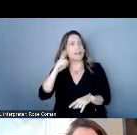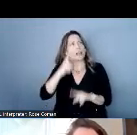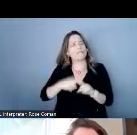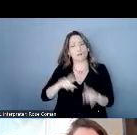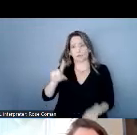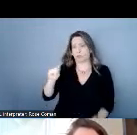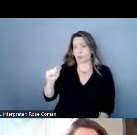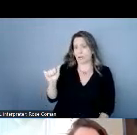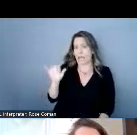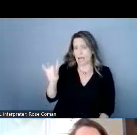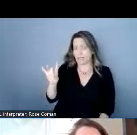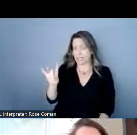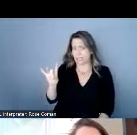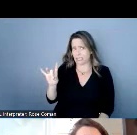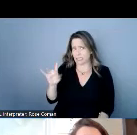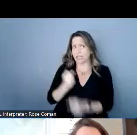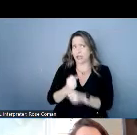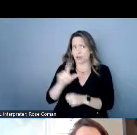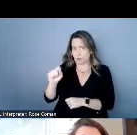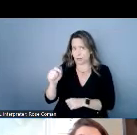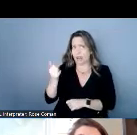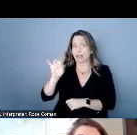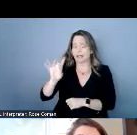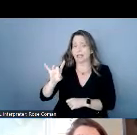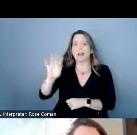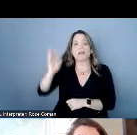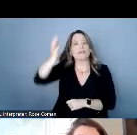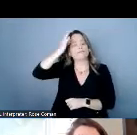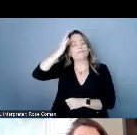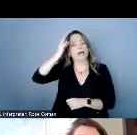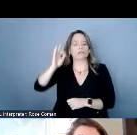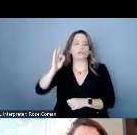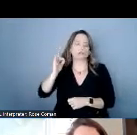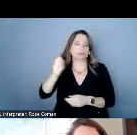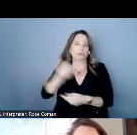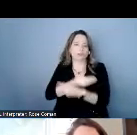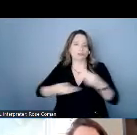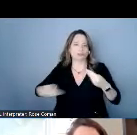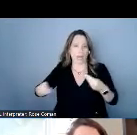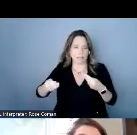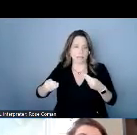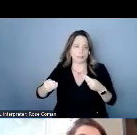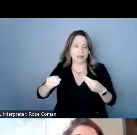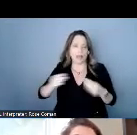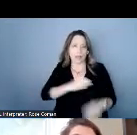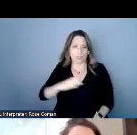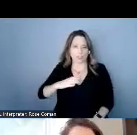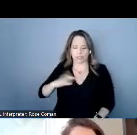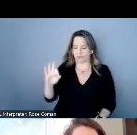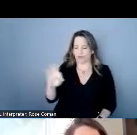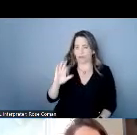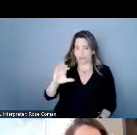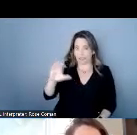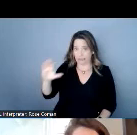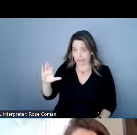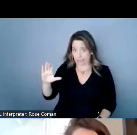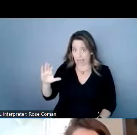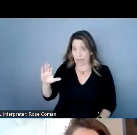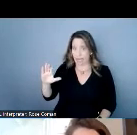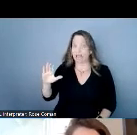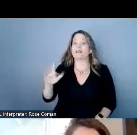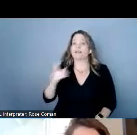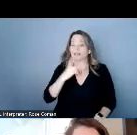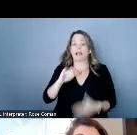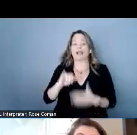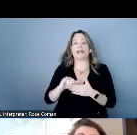communications commission um stated that providers of internet protocol caption